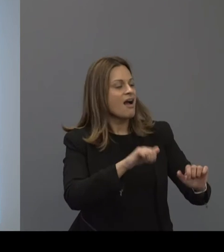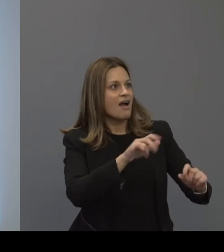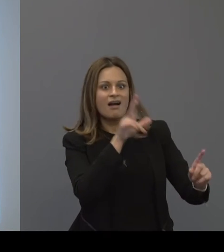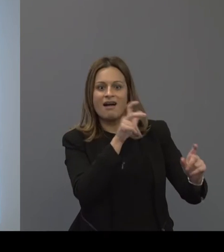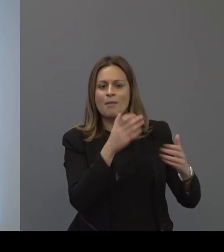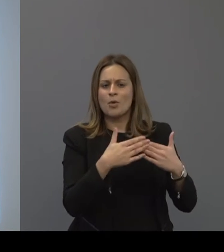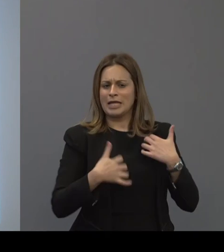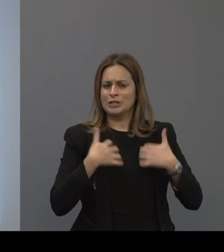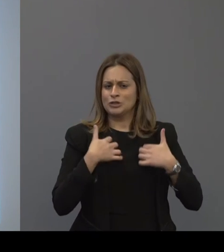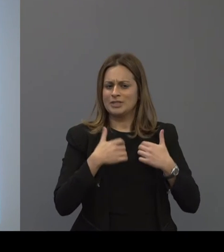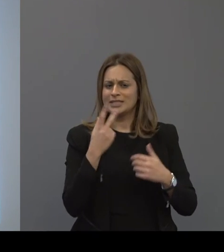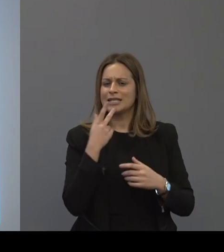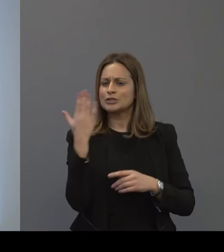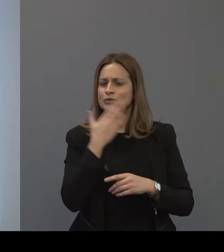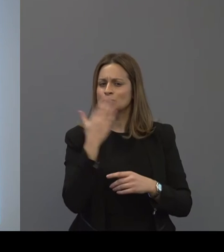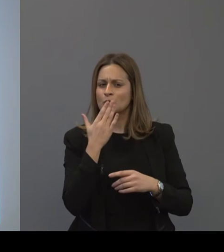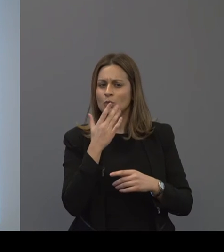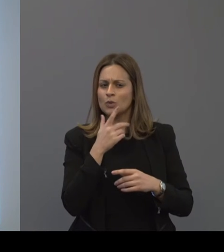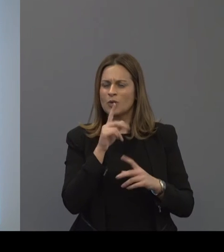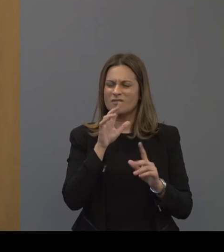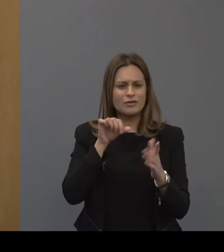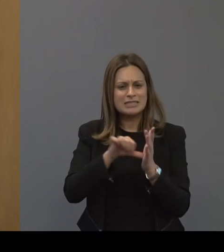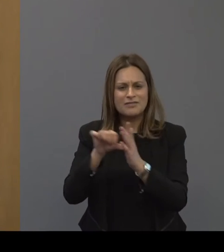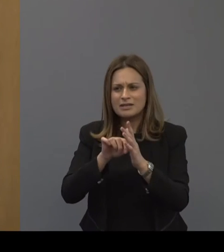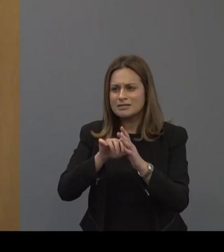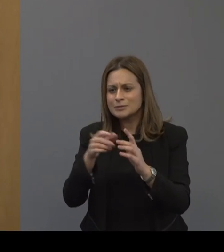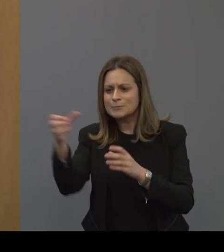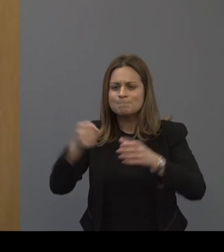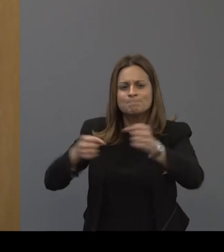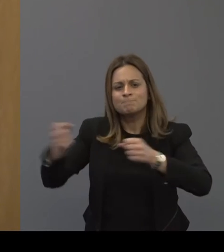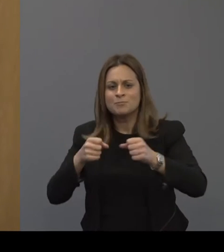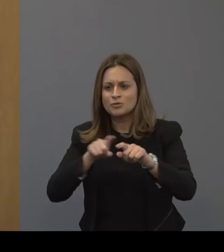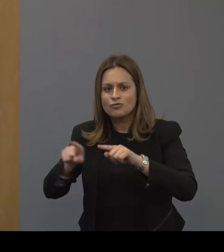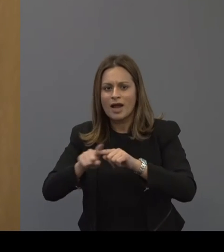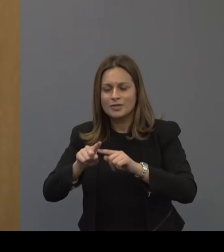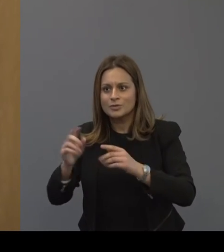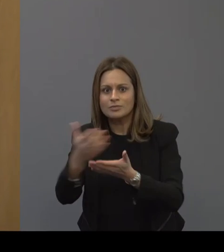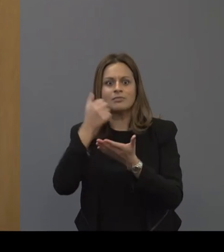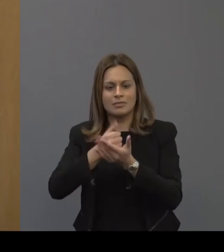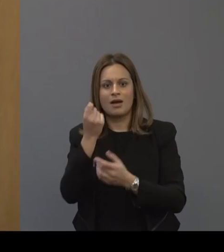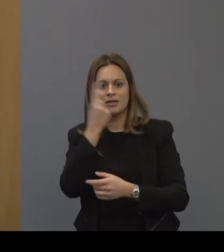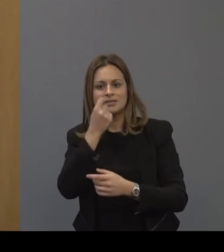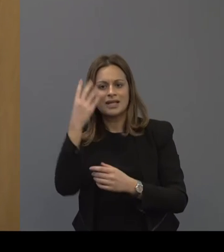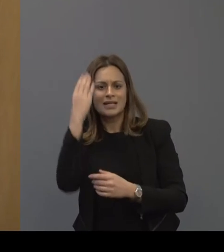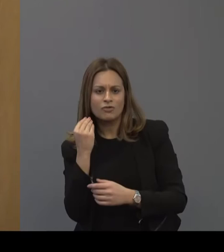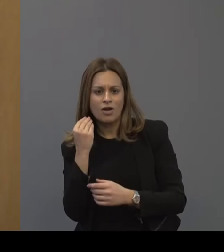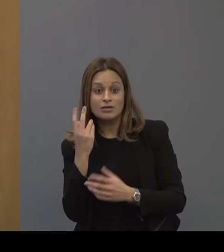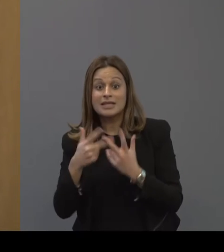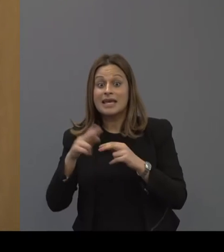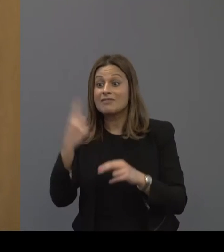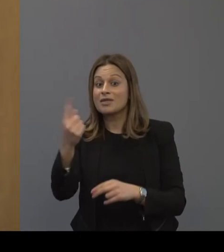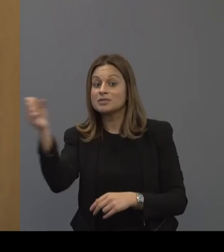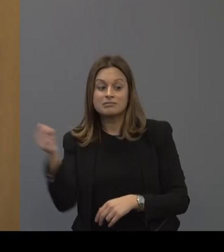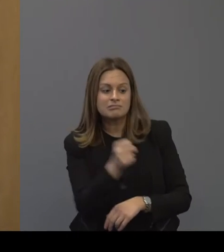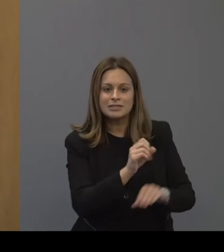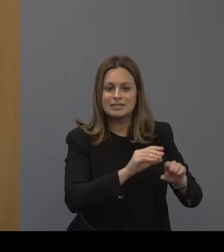interesting thing about high school students they're hard to reach to get them to embrace hearing loss prevention but when they have to